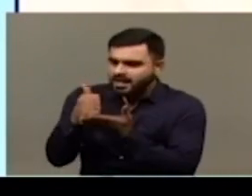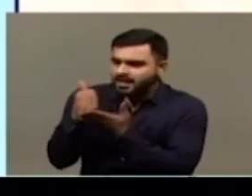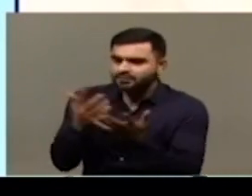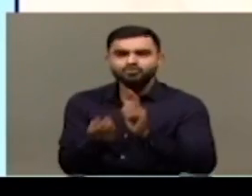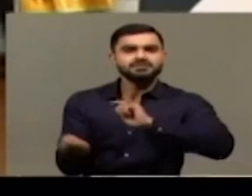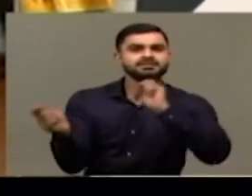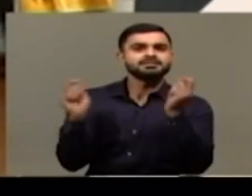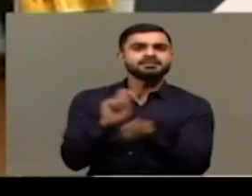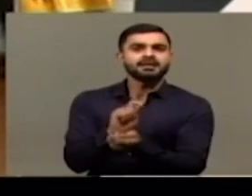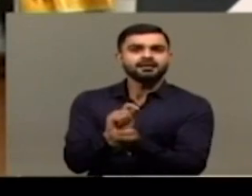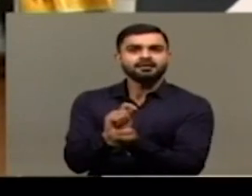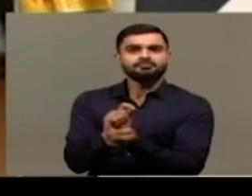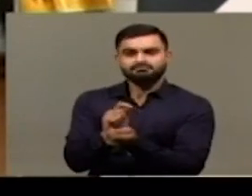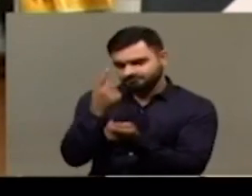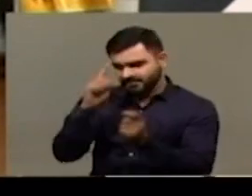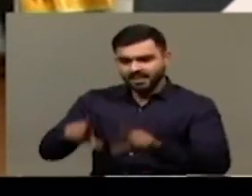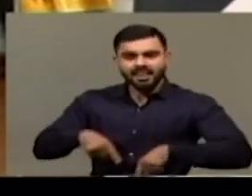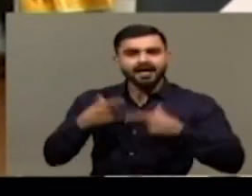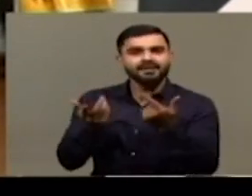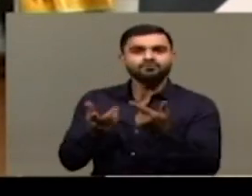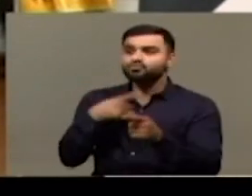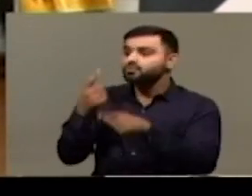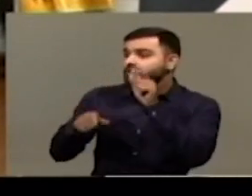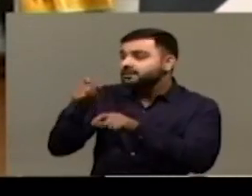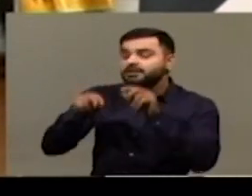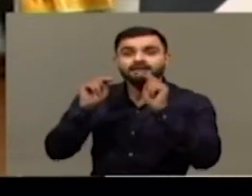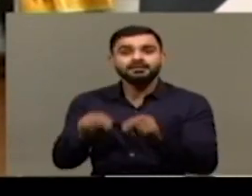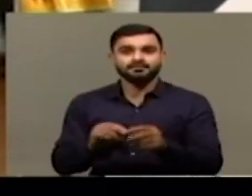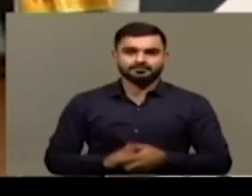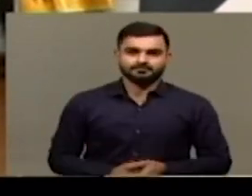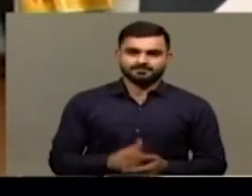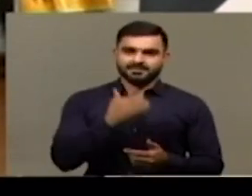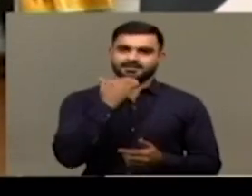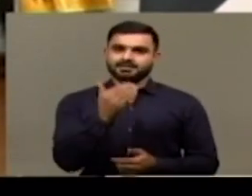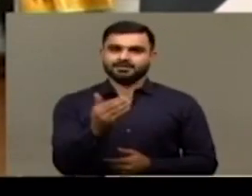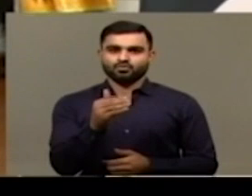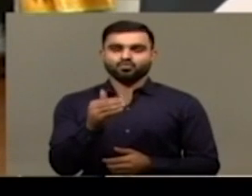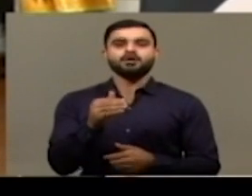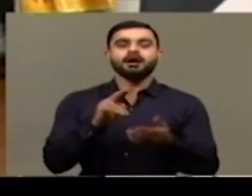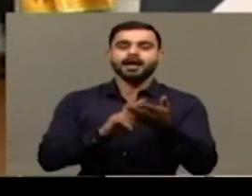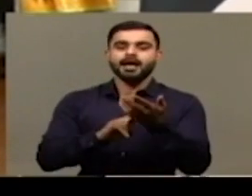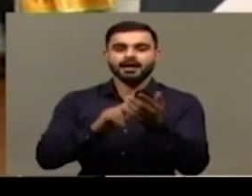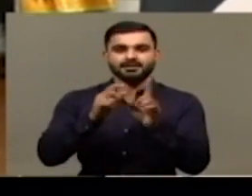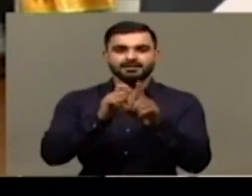those who need it? Firstly, I thank the channel for bringing in this such an important discussion and having